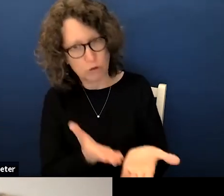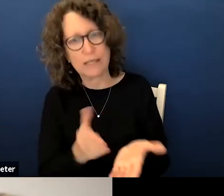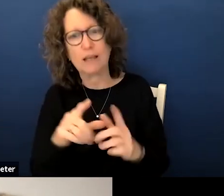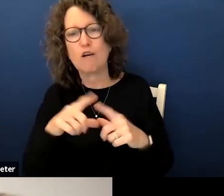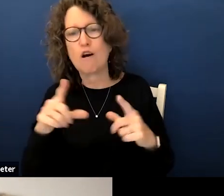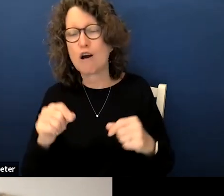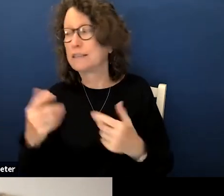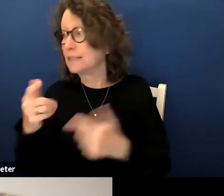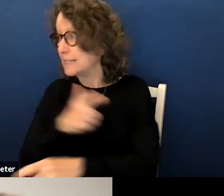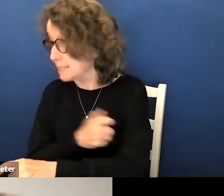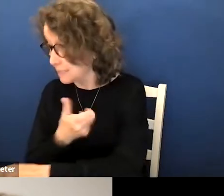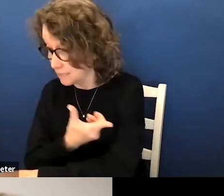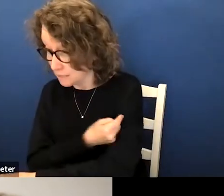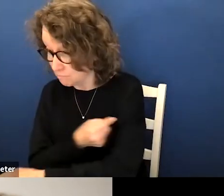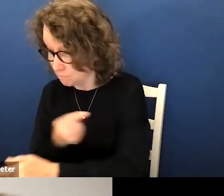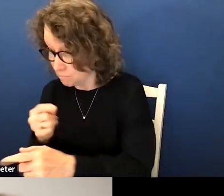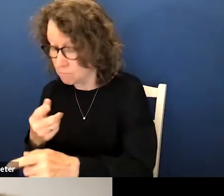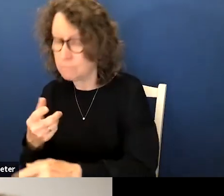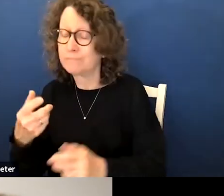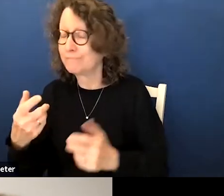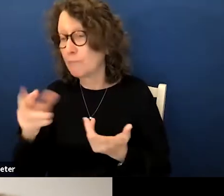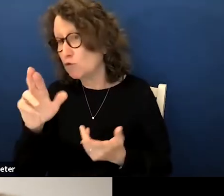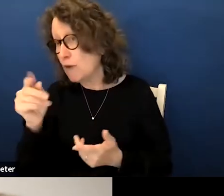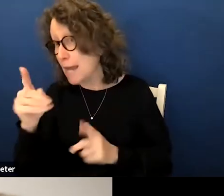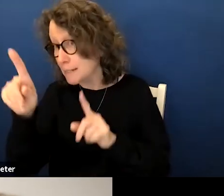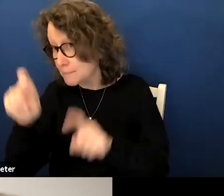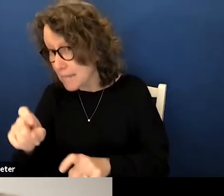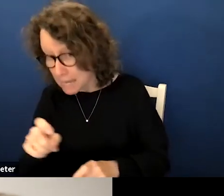when they have been chosen for random testing